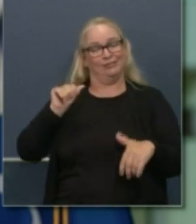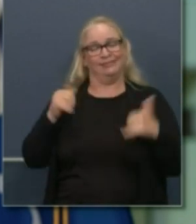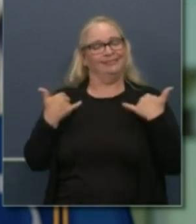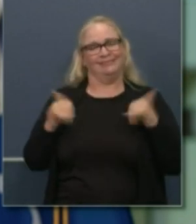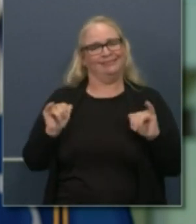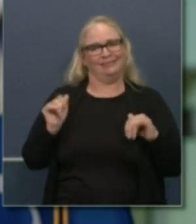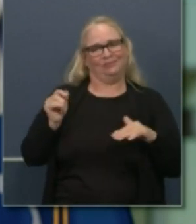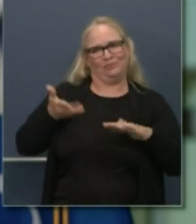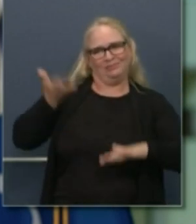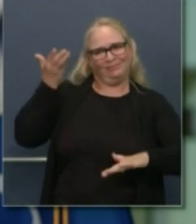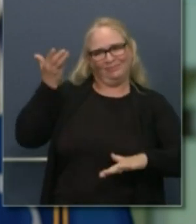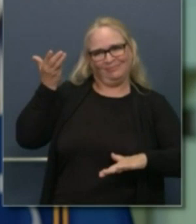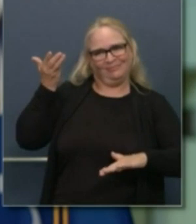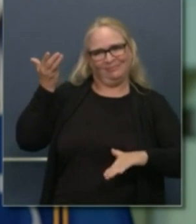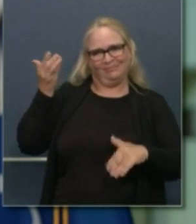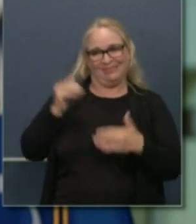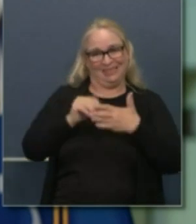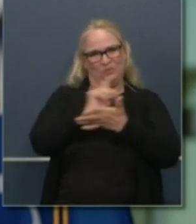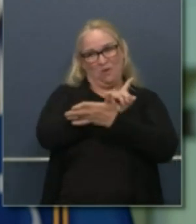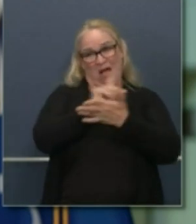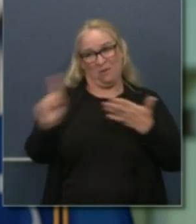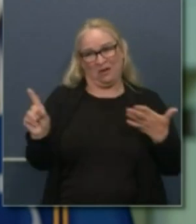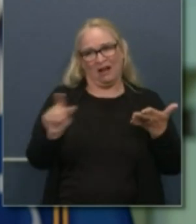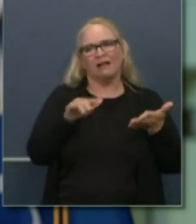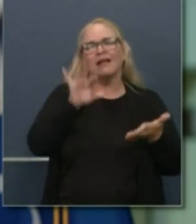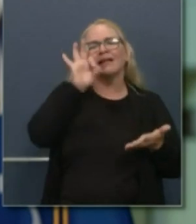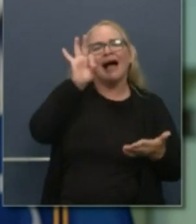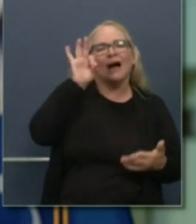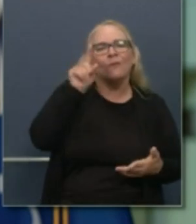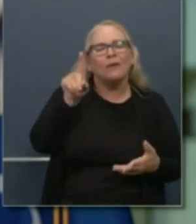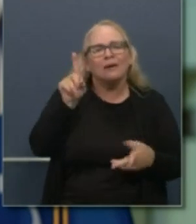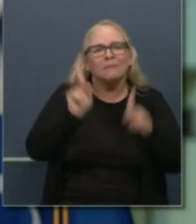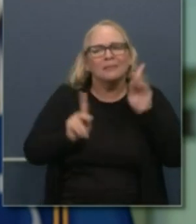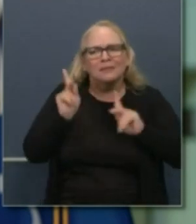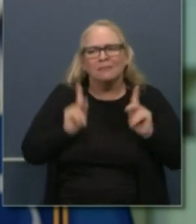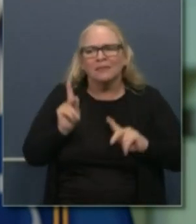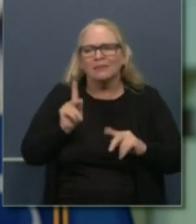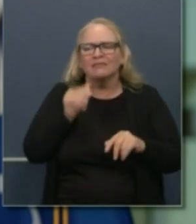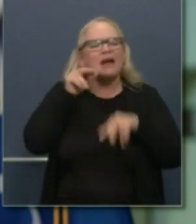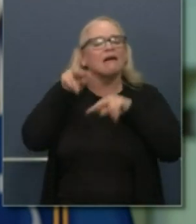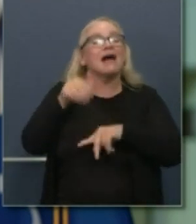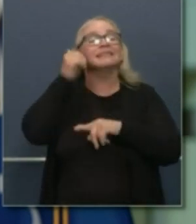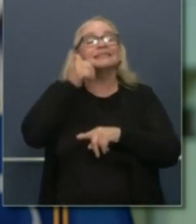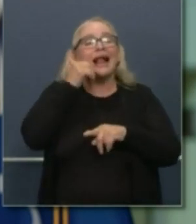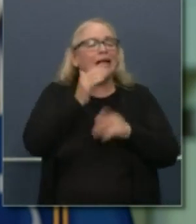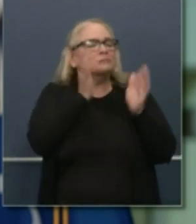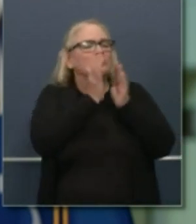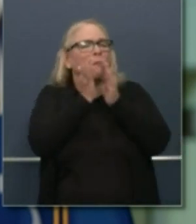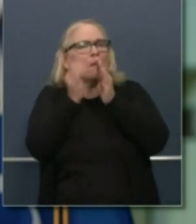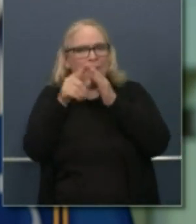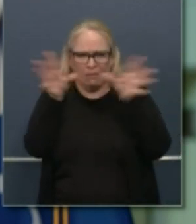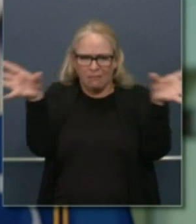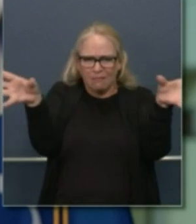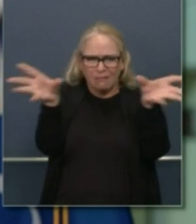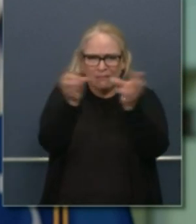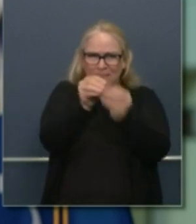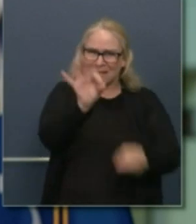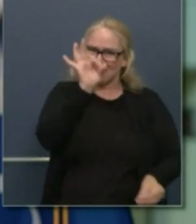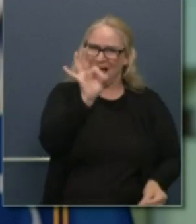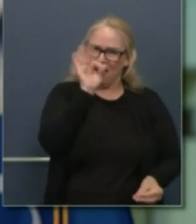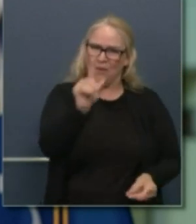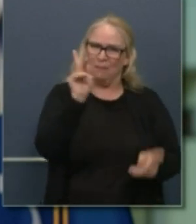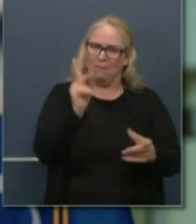over a seven-day period in the states a little better than the 102 deaths tragically we were losing the week prior